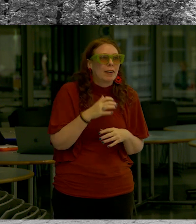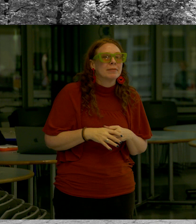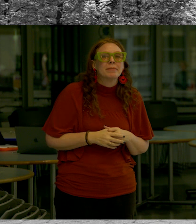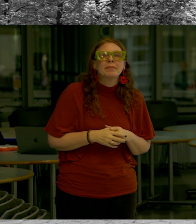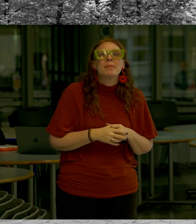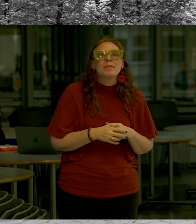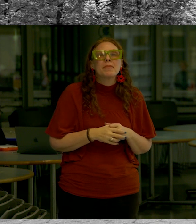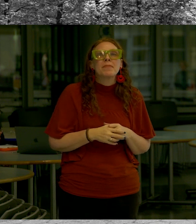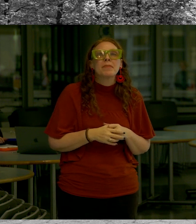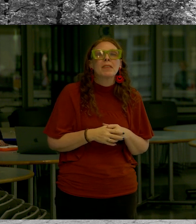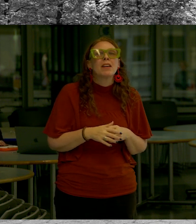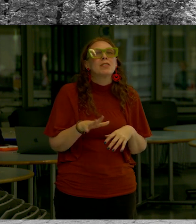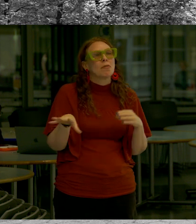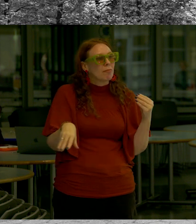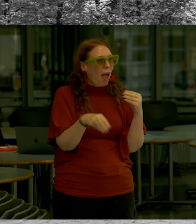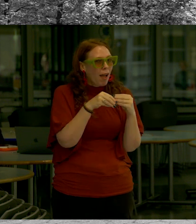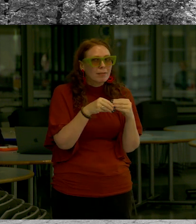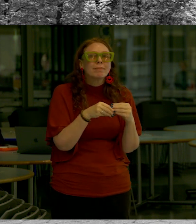there's the project elements